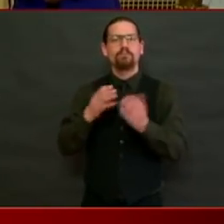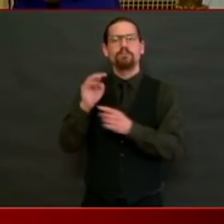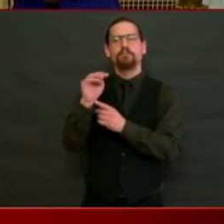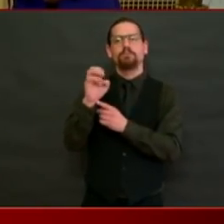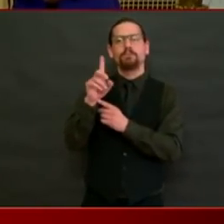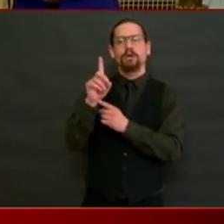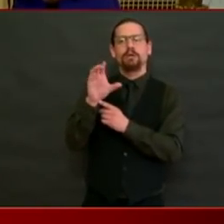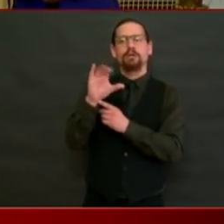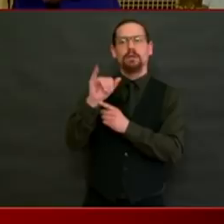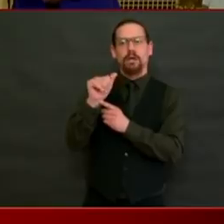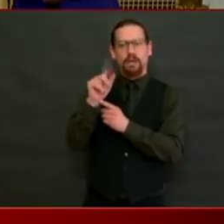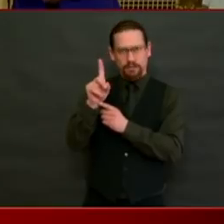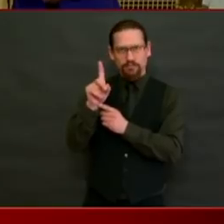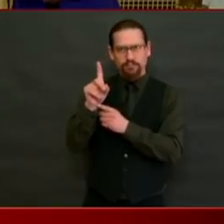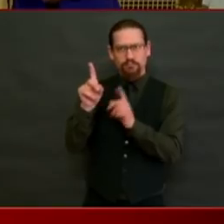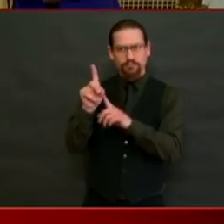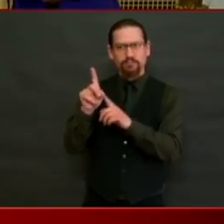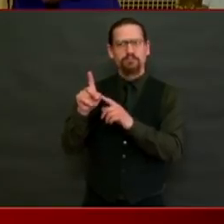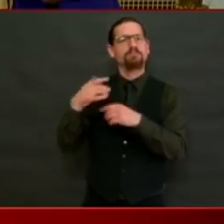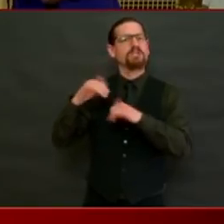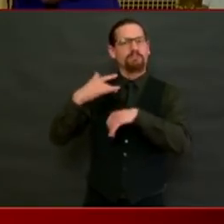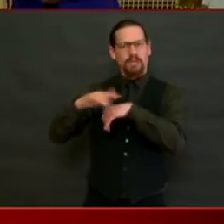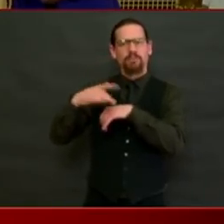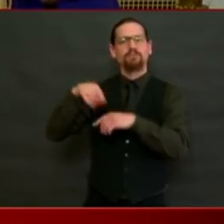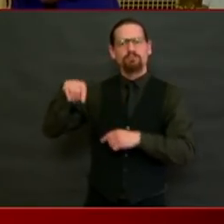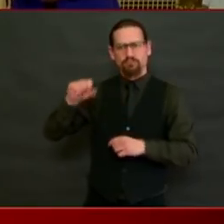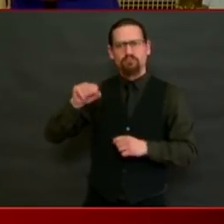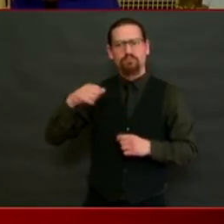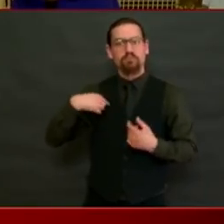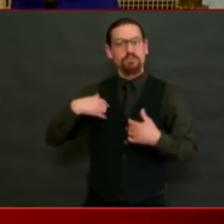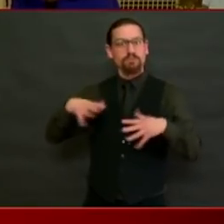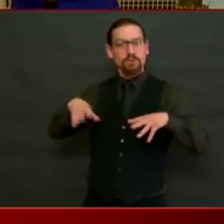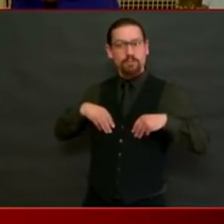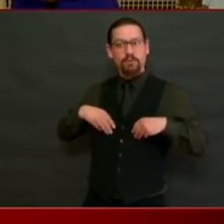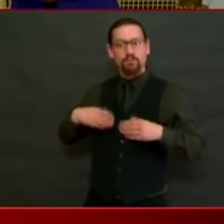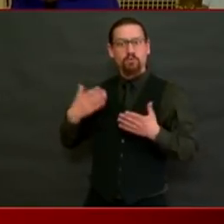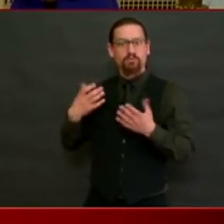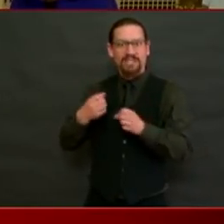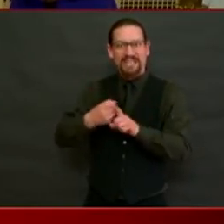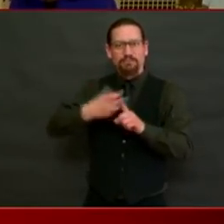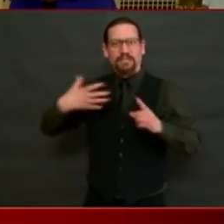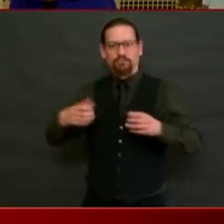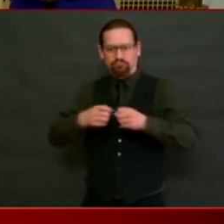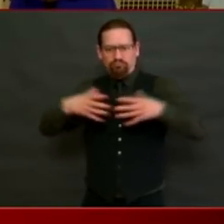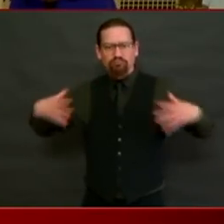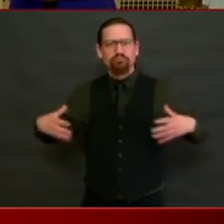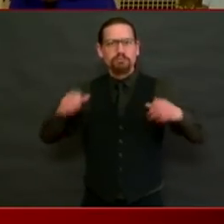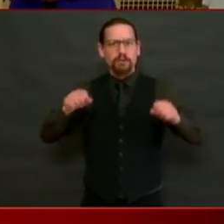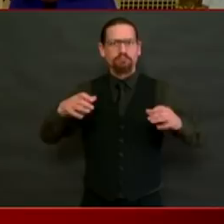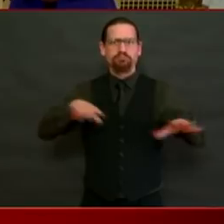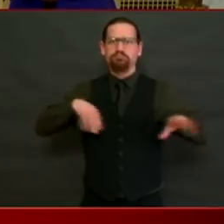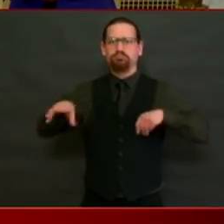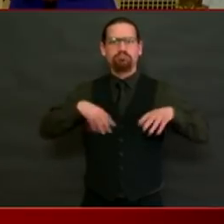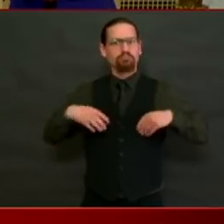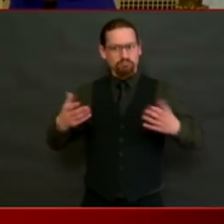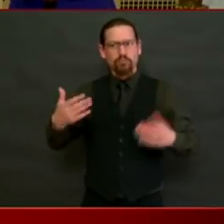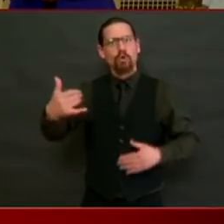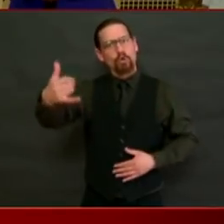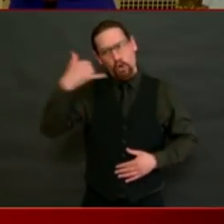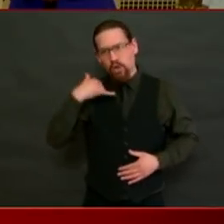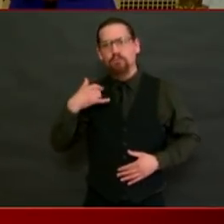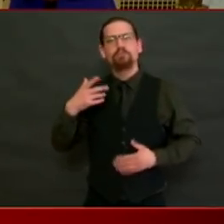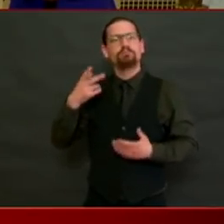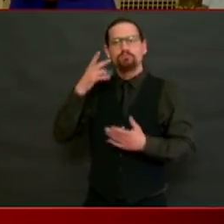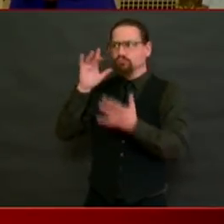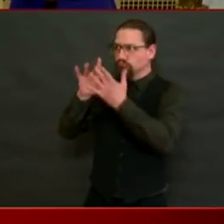and you could call to see if you're eligible because that is an option for folks who have been